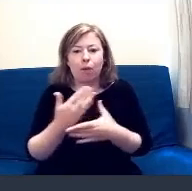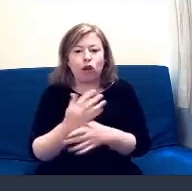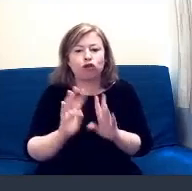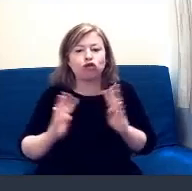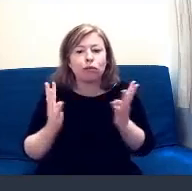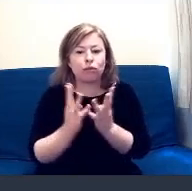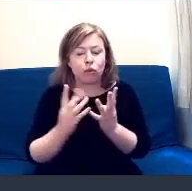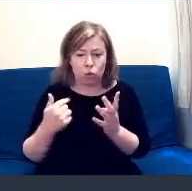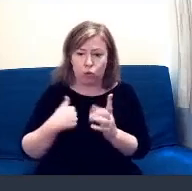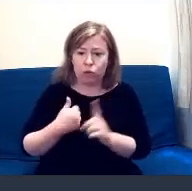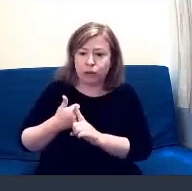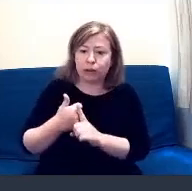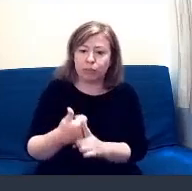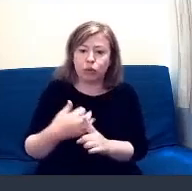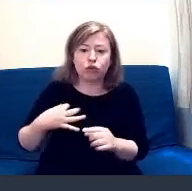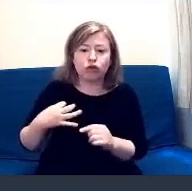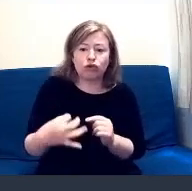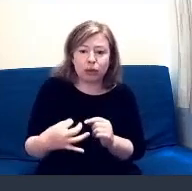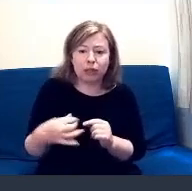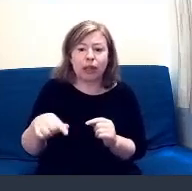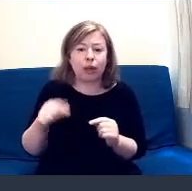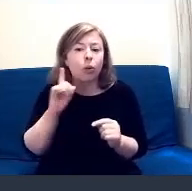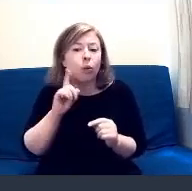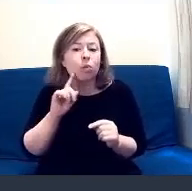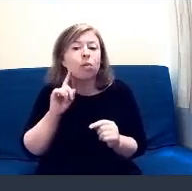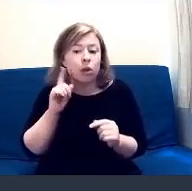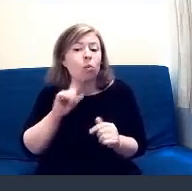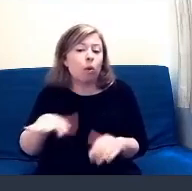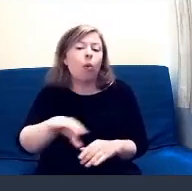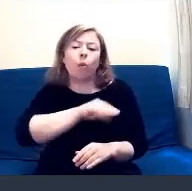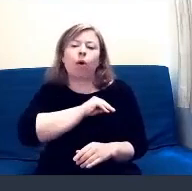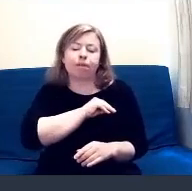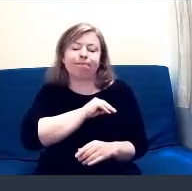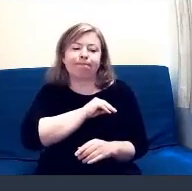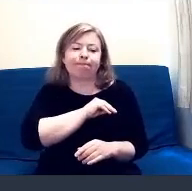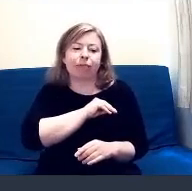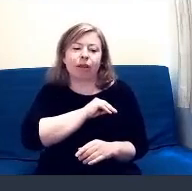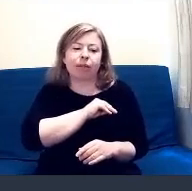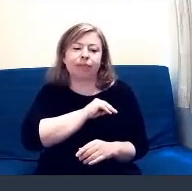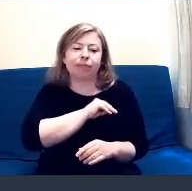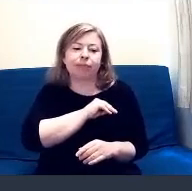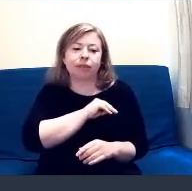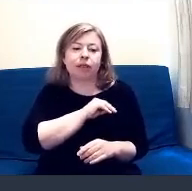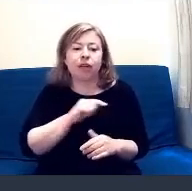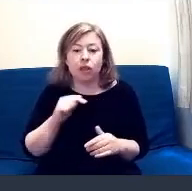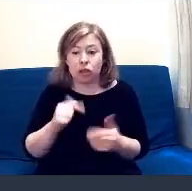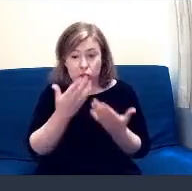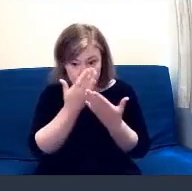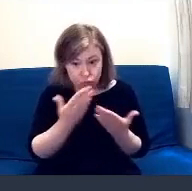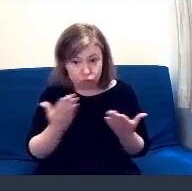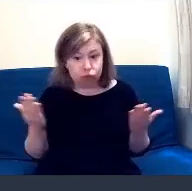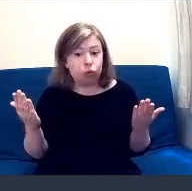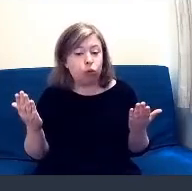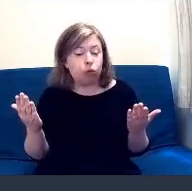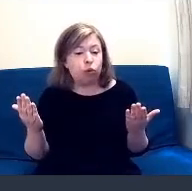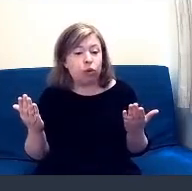And she also won the case. So I think that's also then signalling to a lot